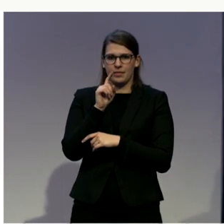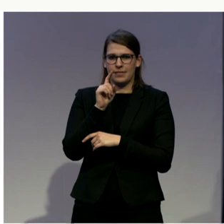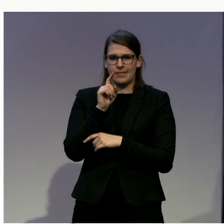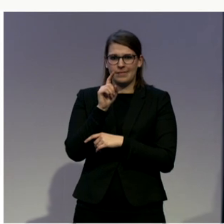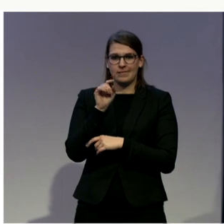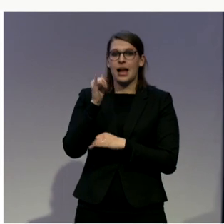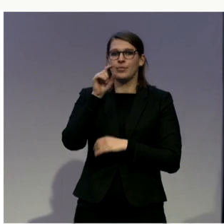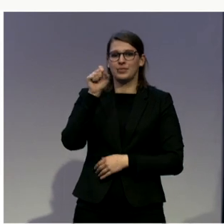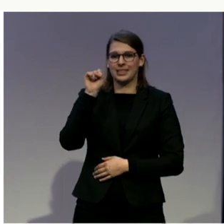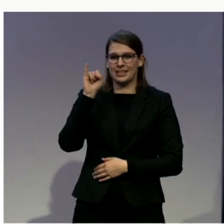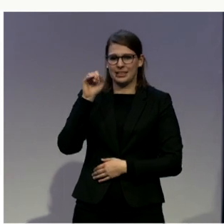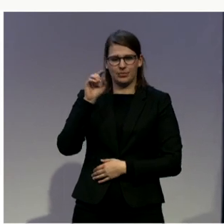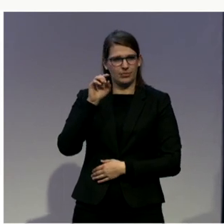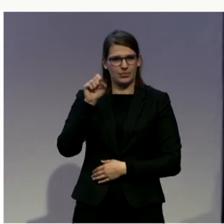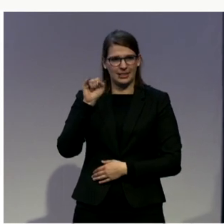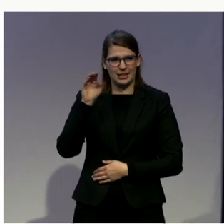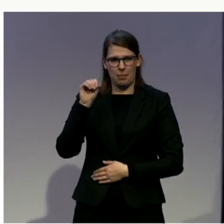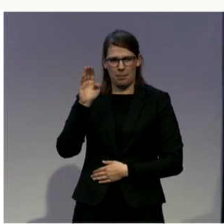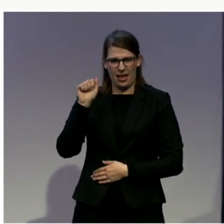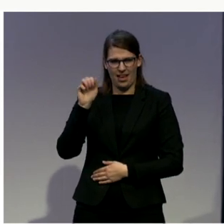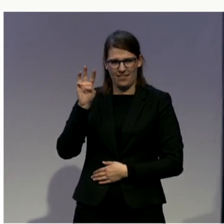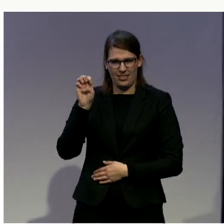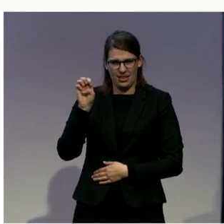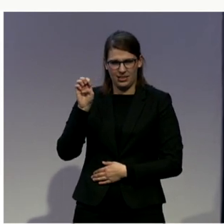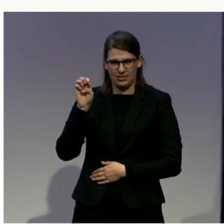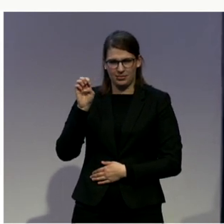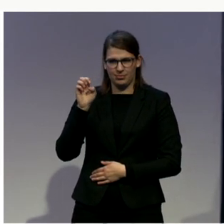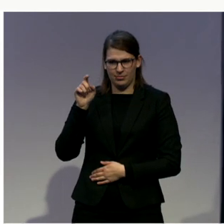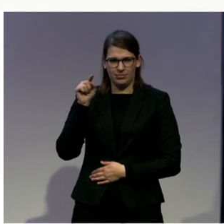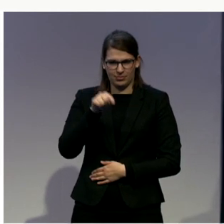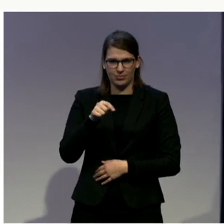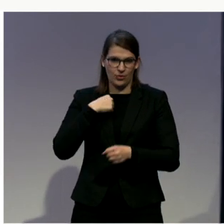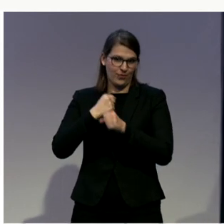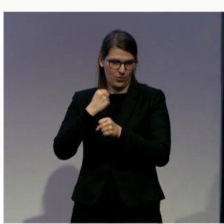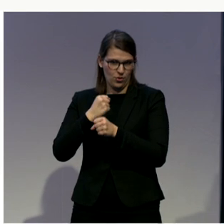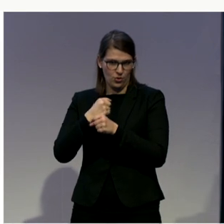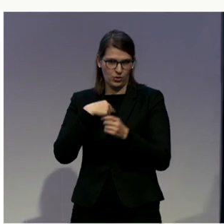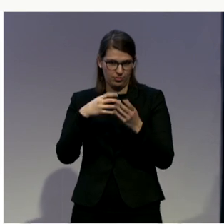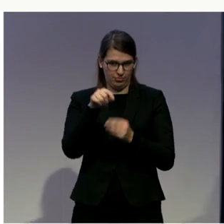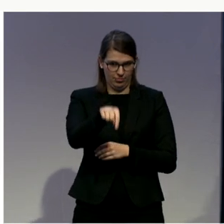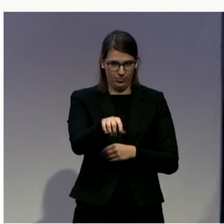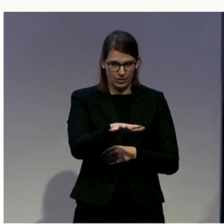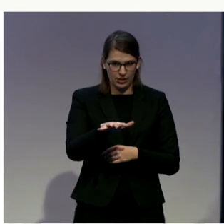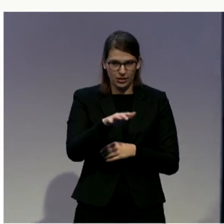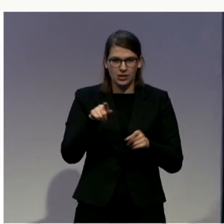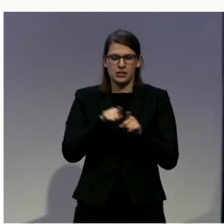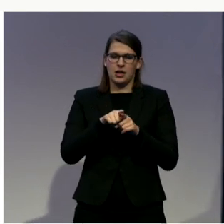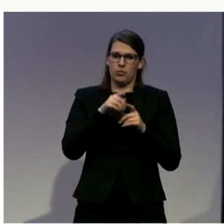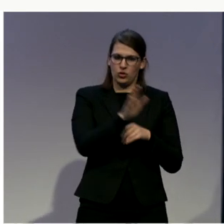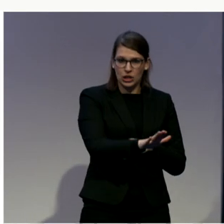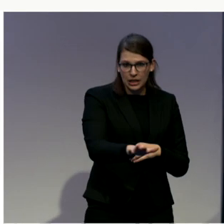But coming to this conference, some critical questions that I had were around, you know, responding